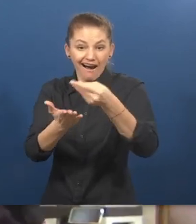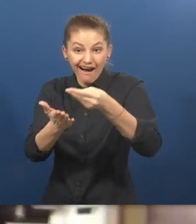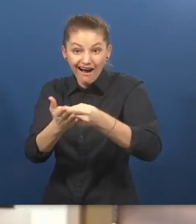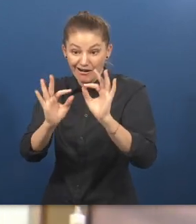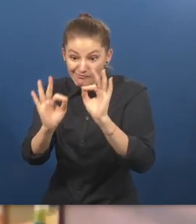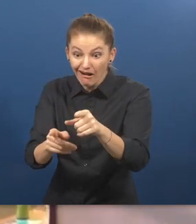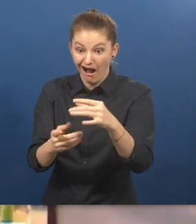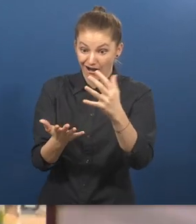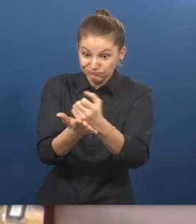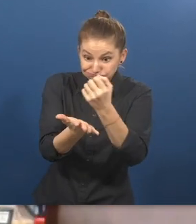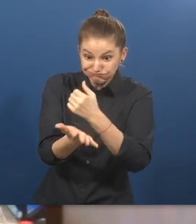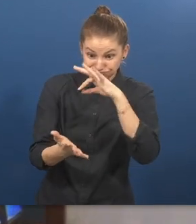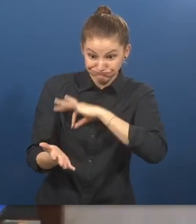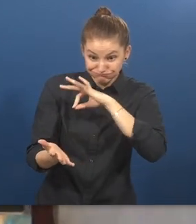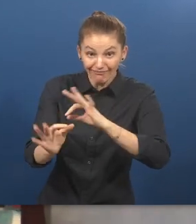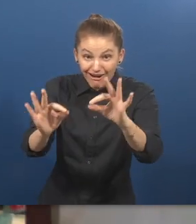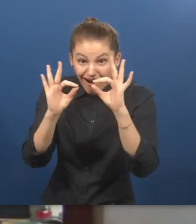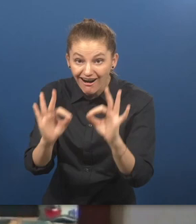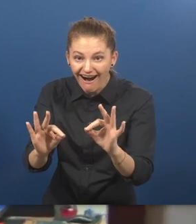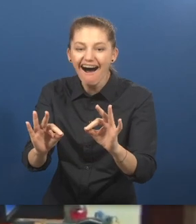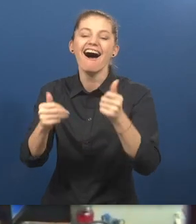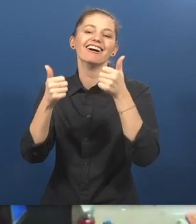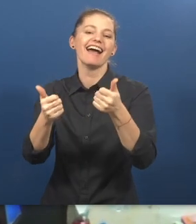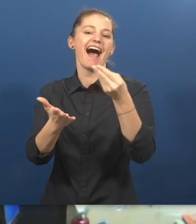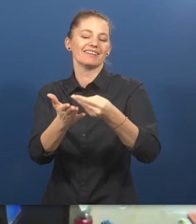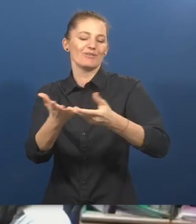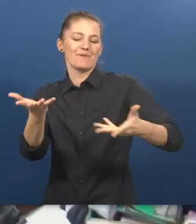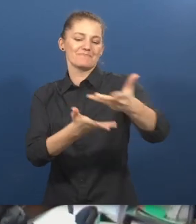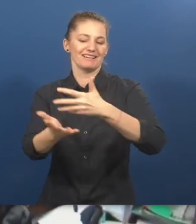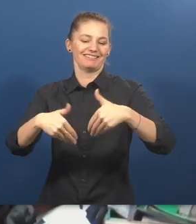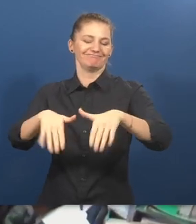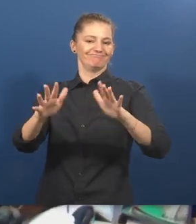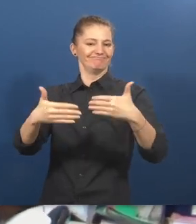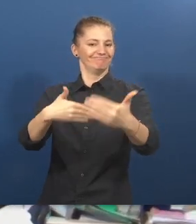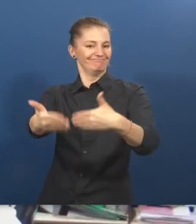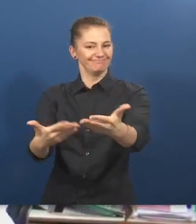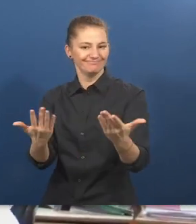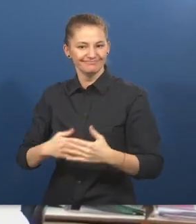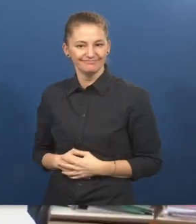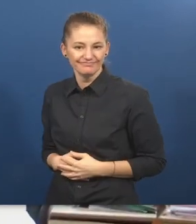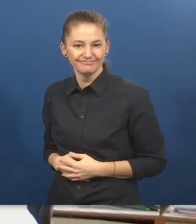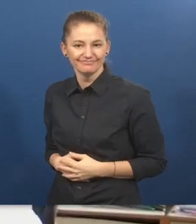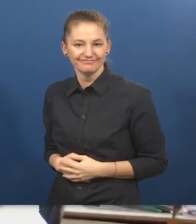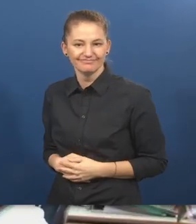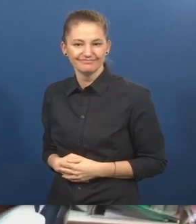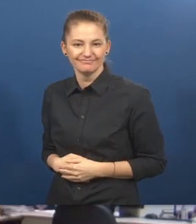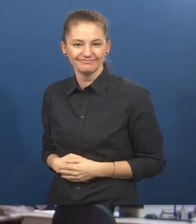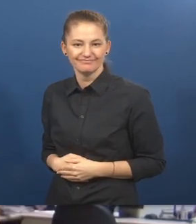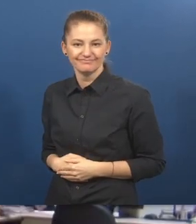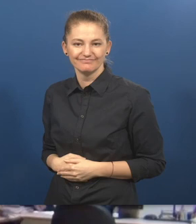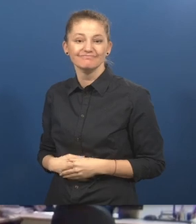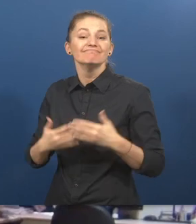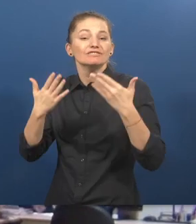back into the economic activity so that it generates continuous income and the savings are used